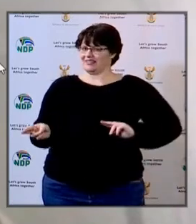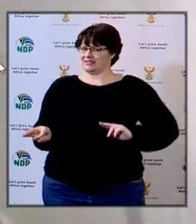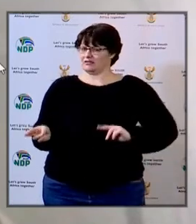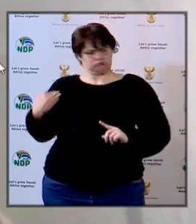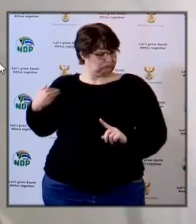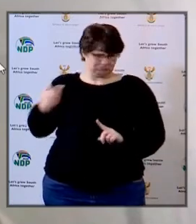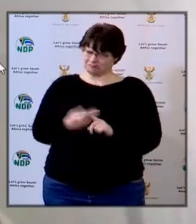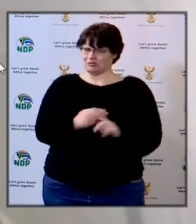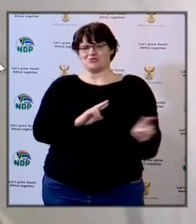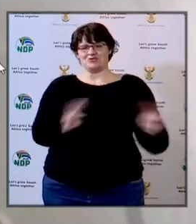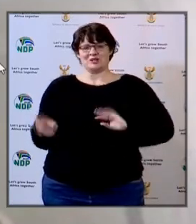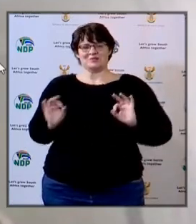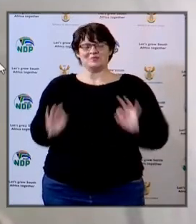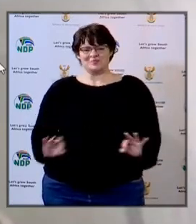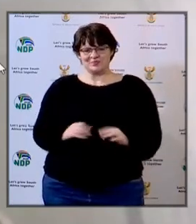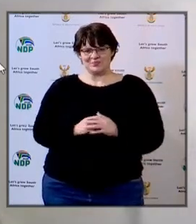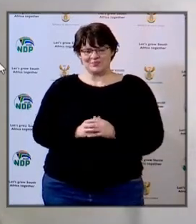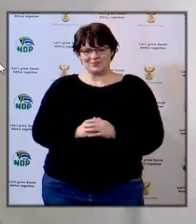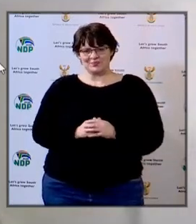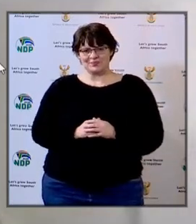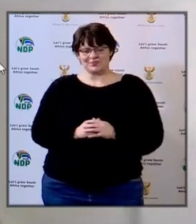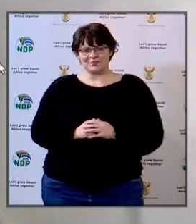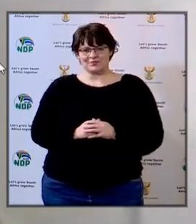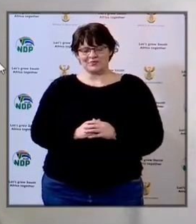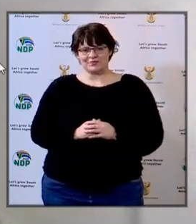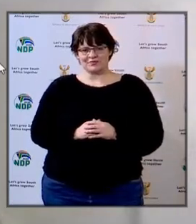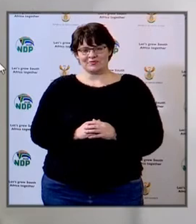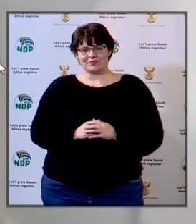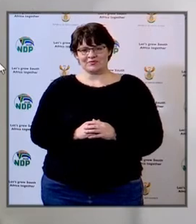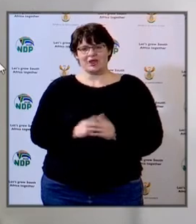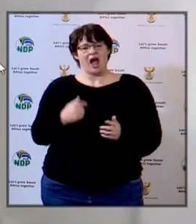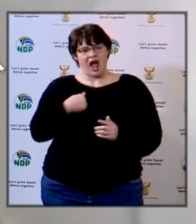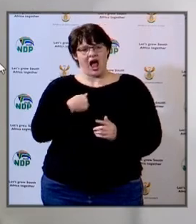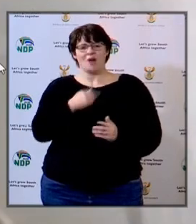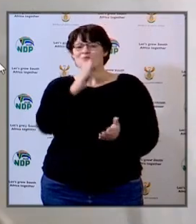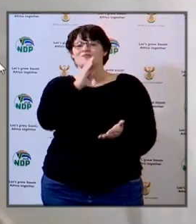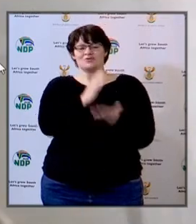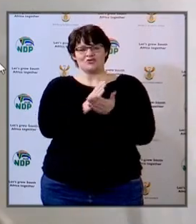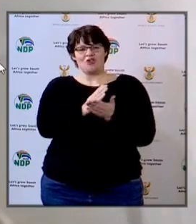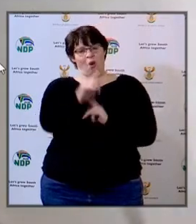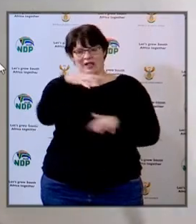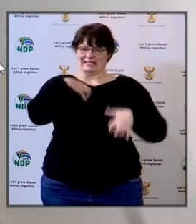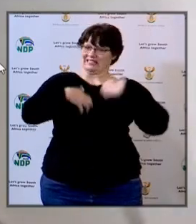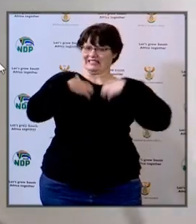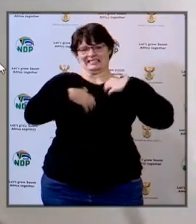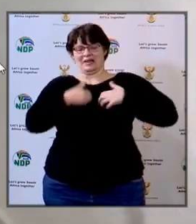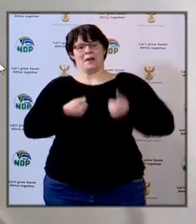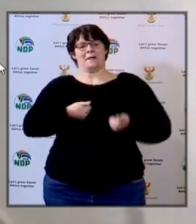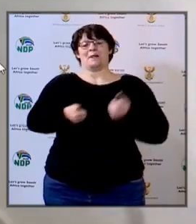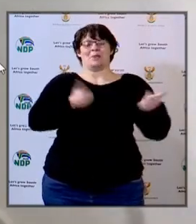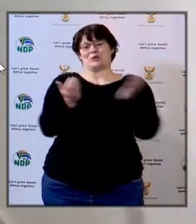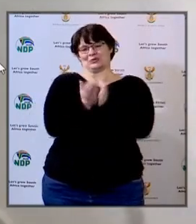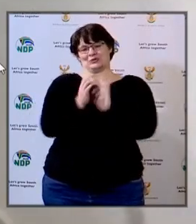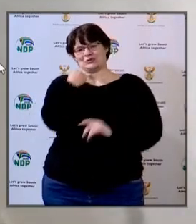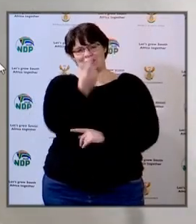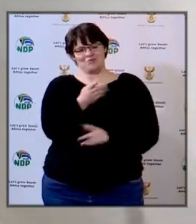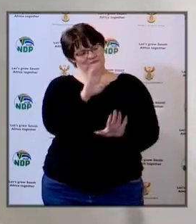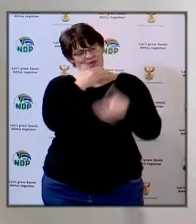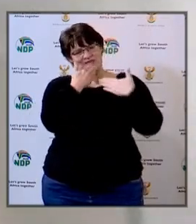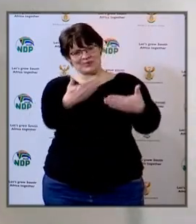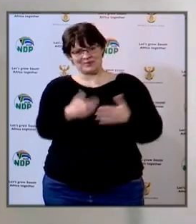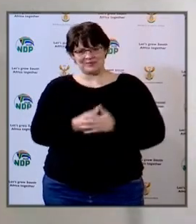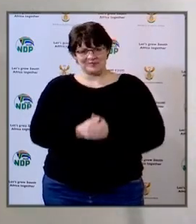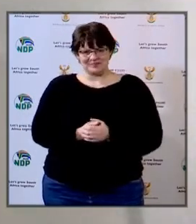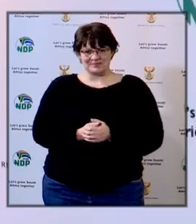have been ready and I think we are going to get everybody excited about going to school tomorrow